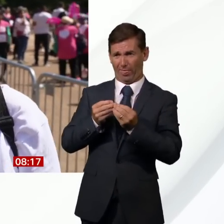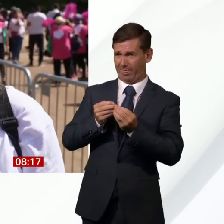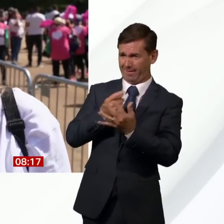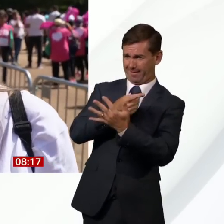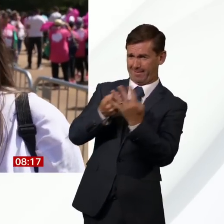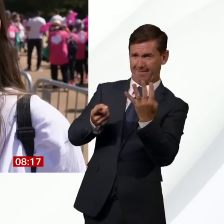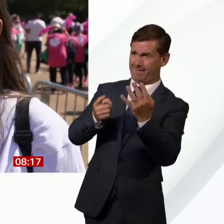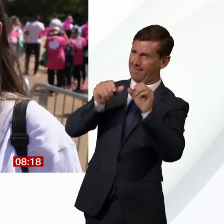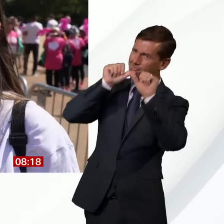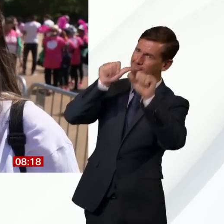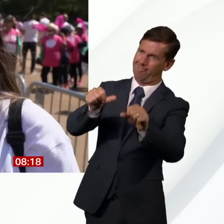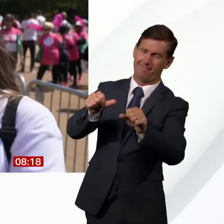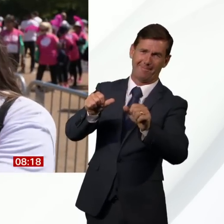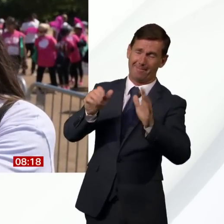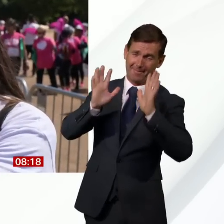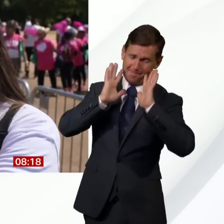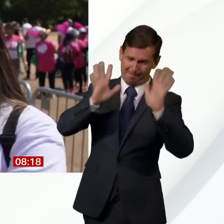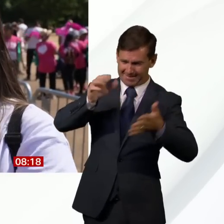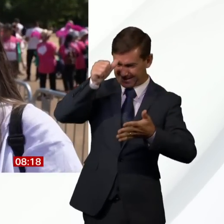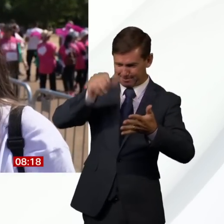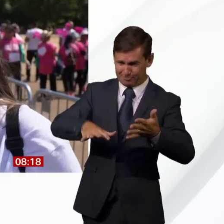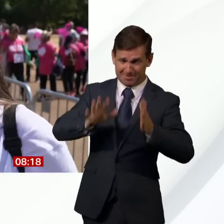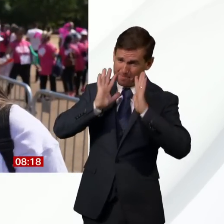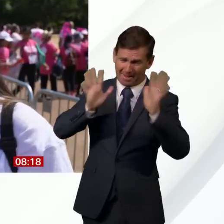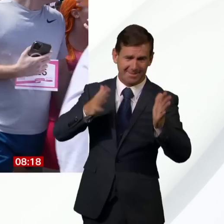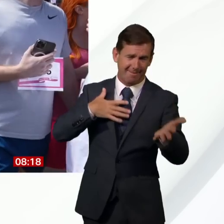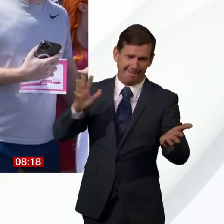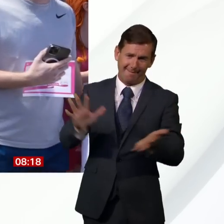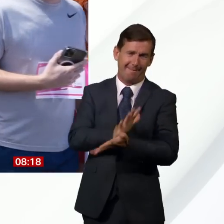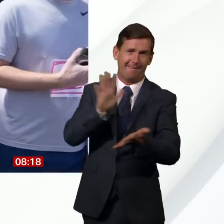but amazing. So amazing. I had so much fun.